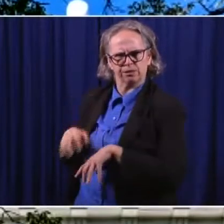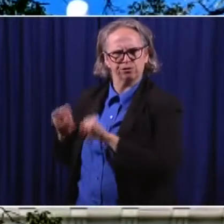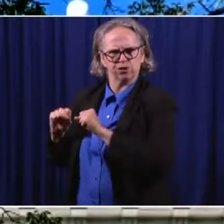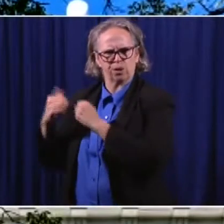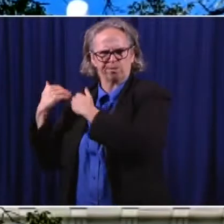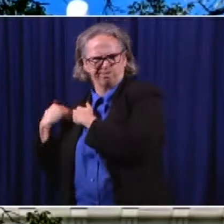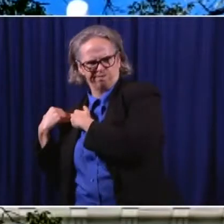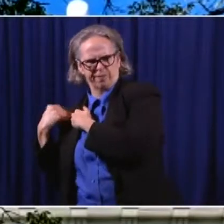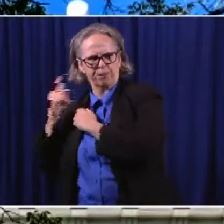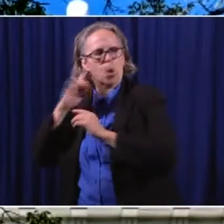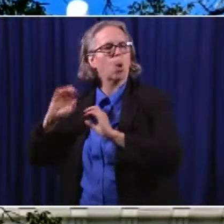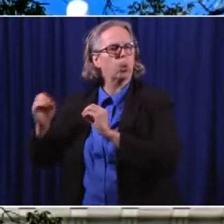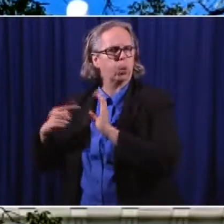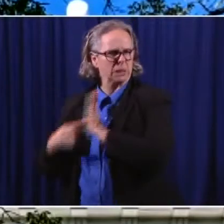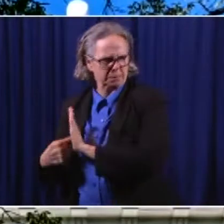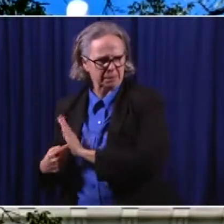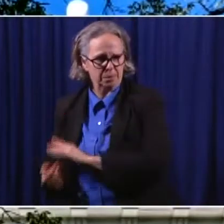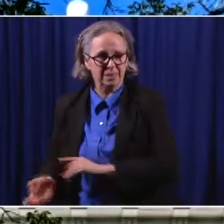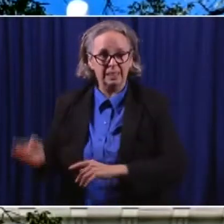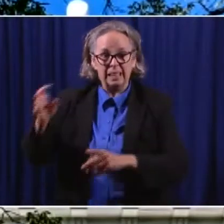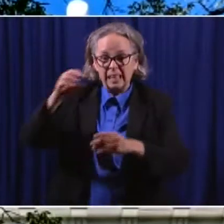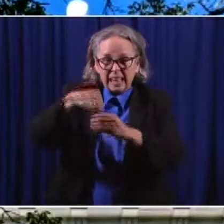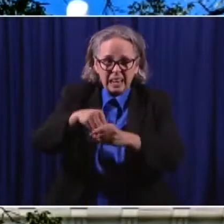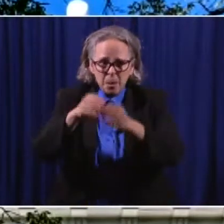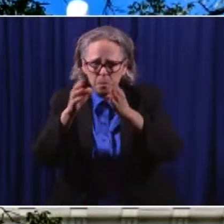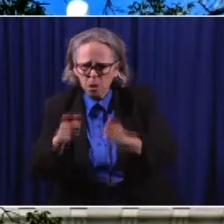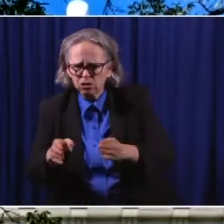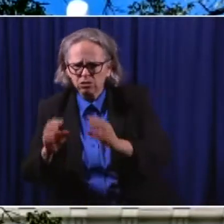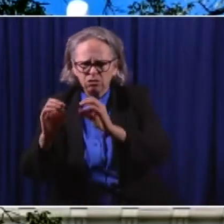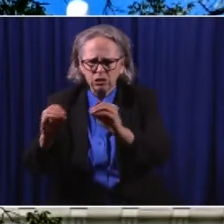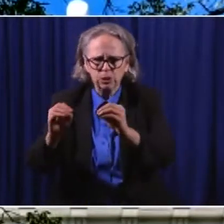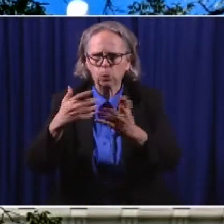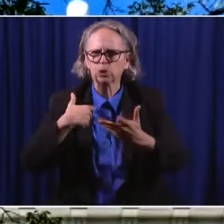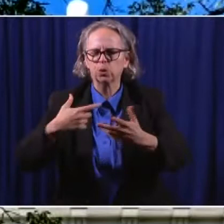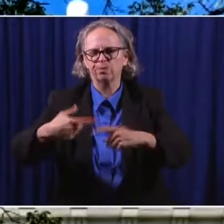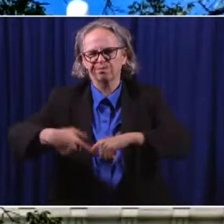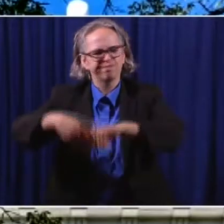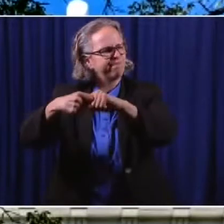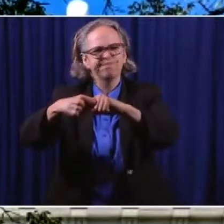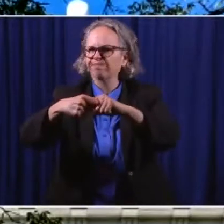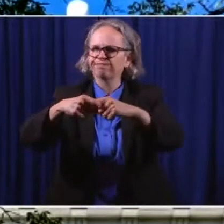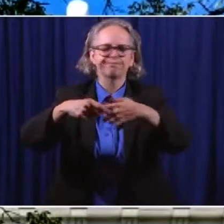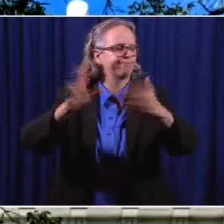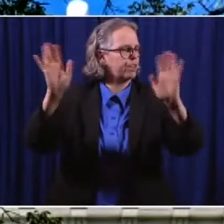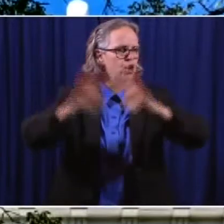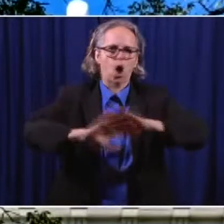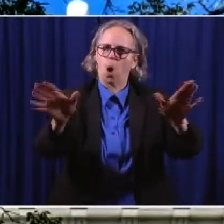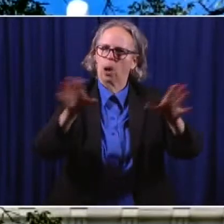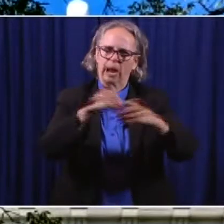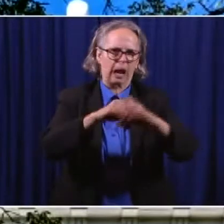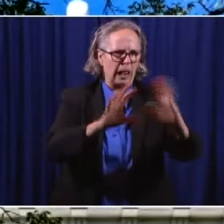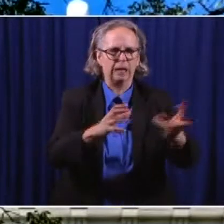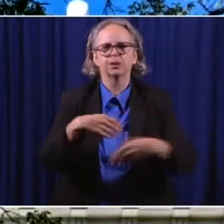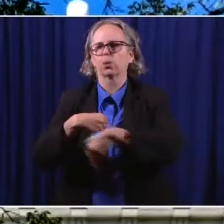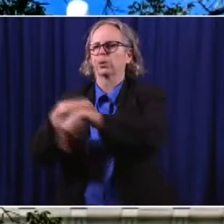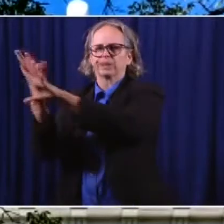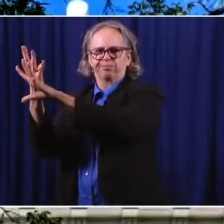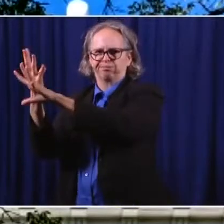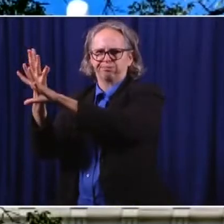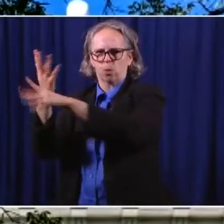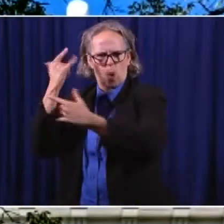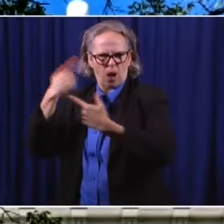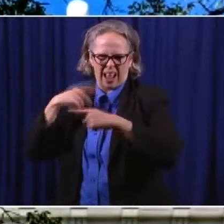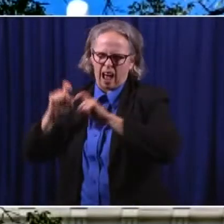instruction and have an opportunity to test a larger swath of our community so we could really get a better picture.